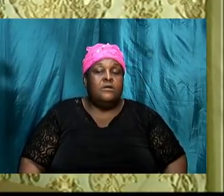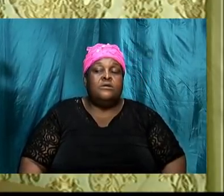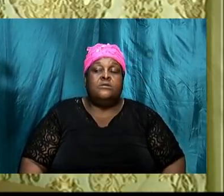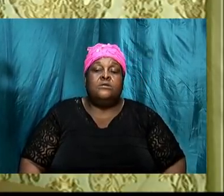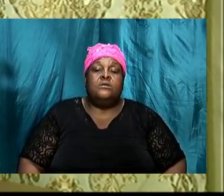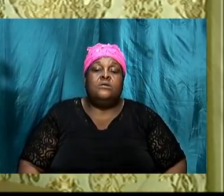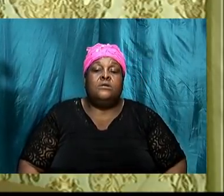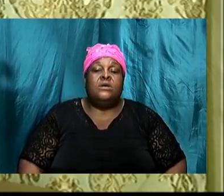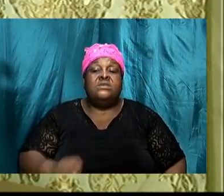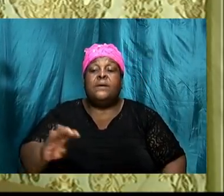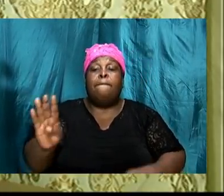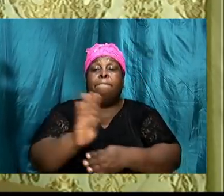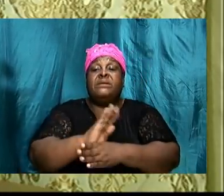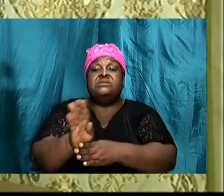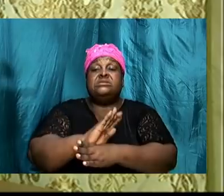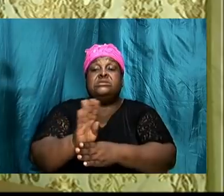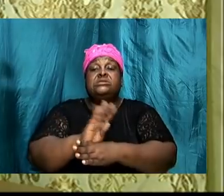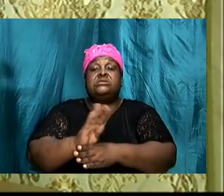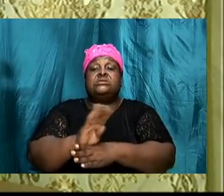business decision